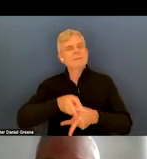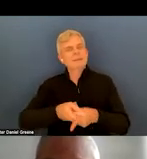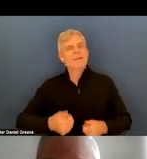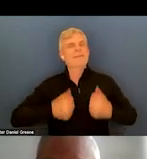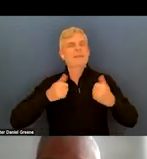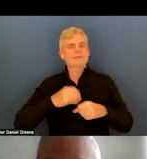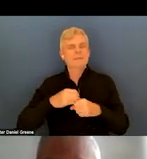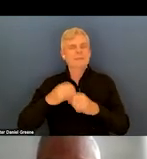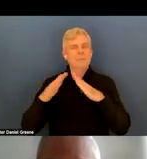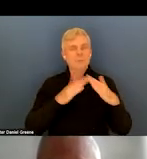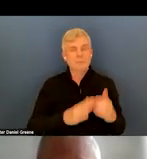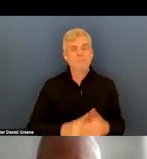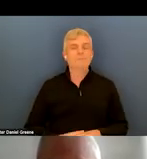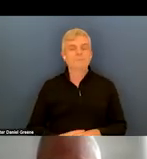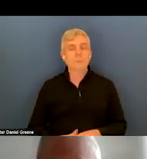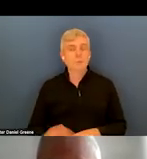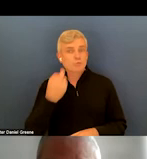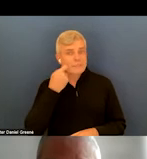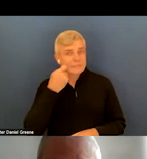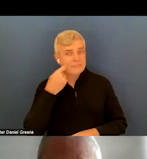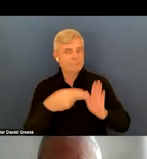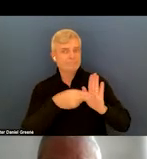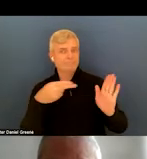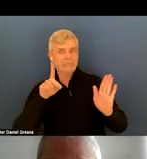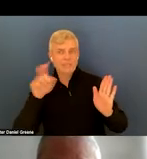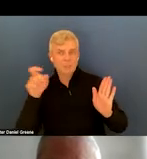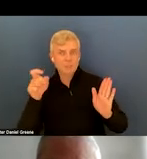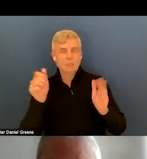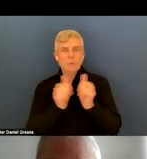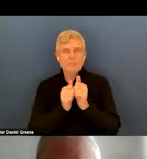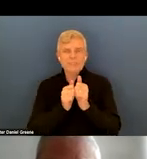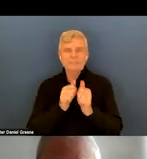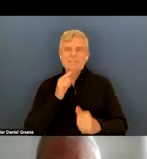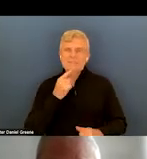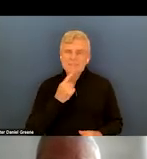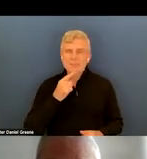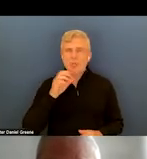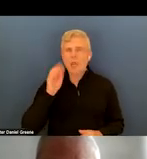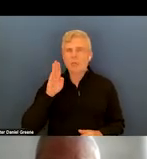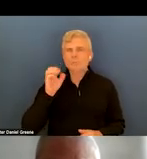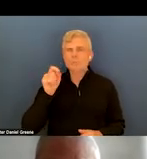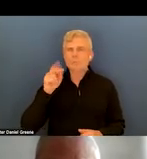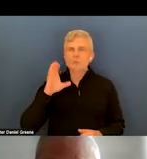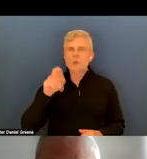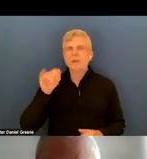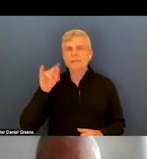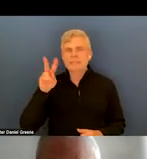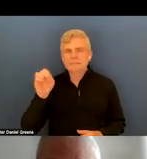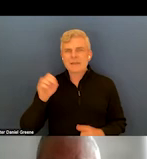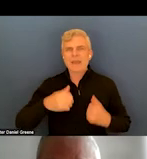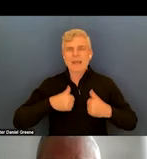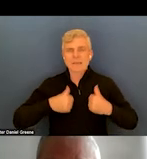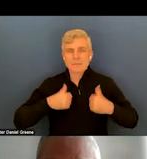recently been diagnosed with severe obstructive asthma, and have a heart condition now,